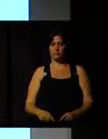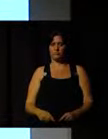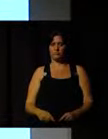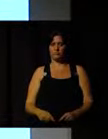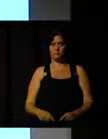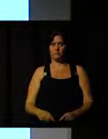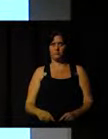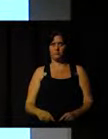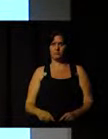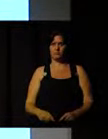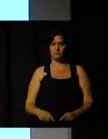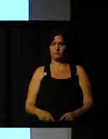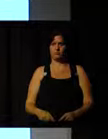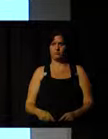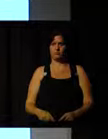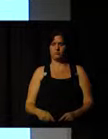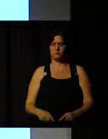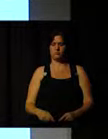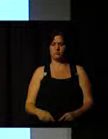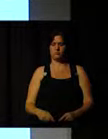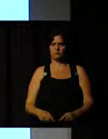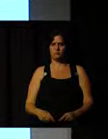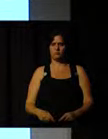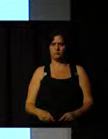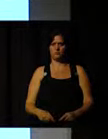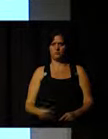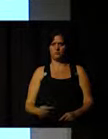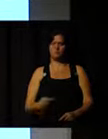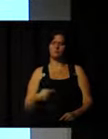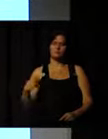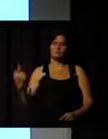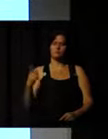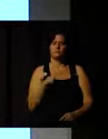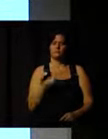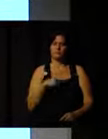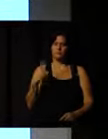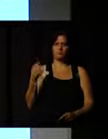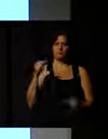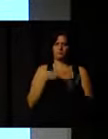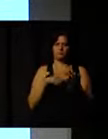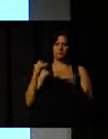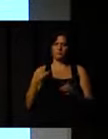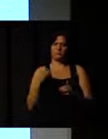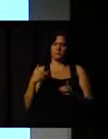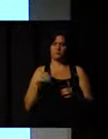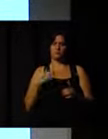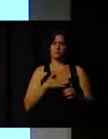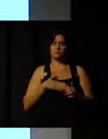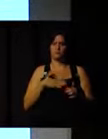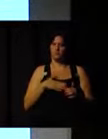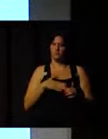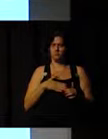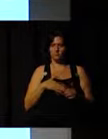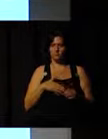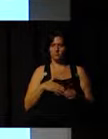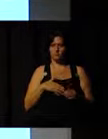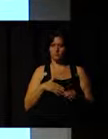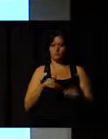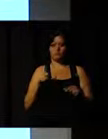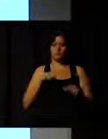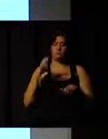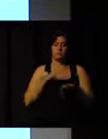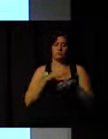interesting attempt that the European Union is trying to implement. I would like to underline that,